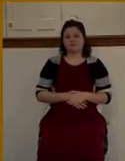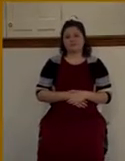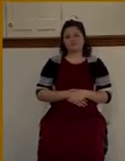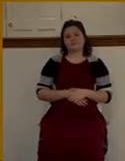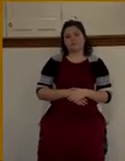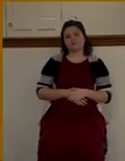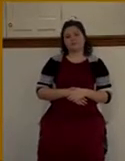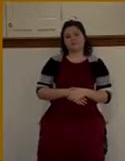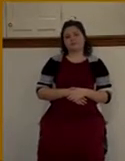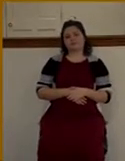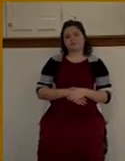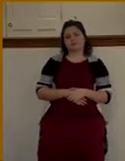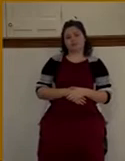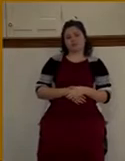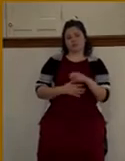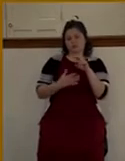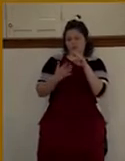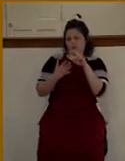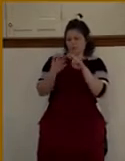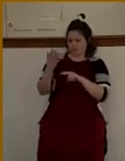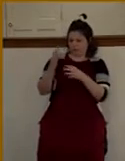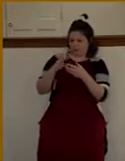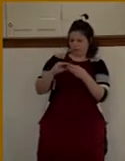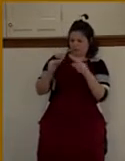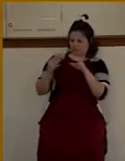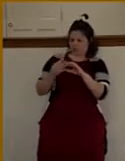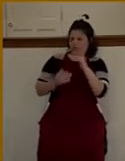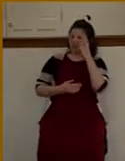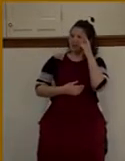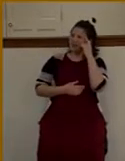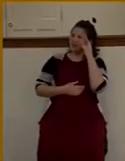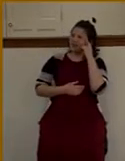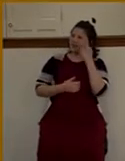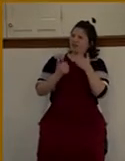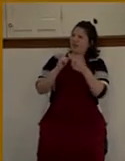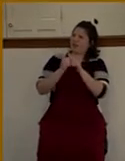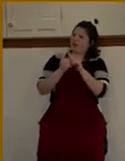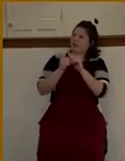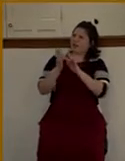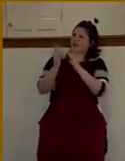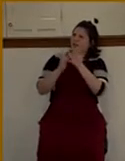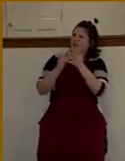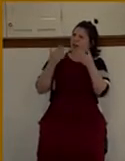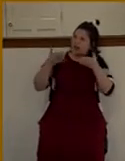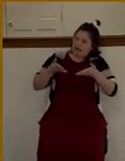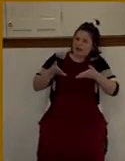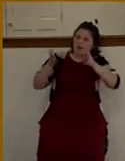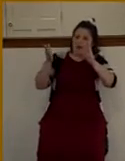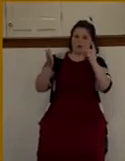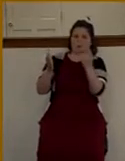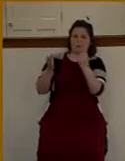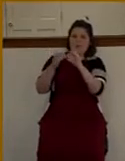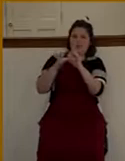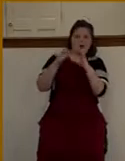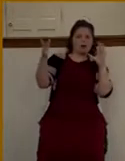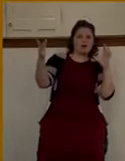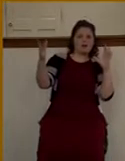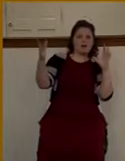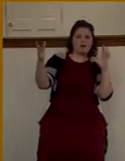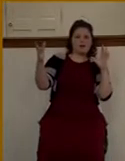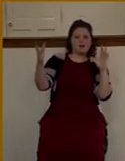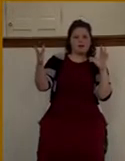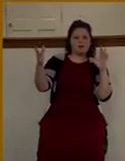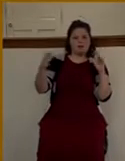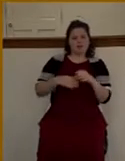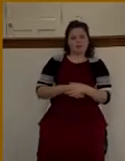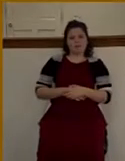head and you say, how could Jesus let a man like this get away? How could he let him get away? And in